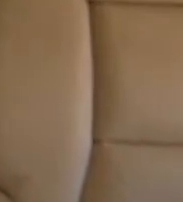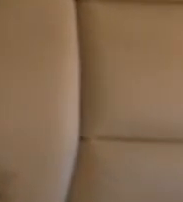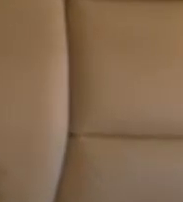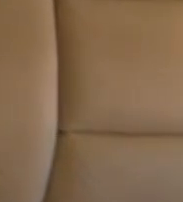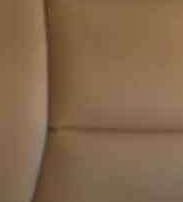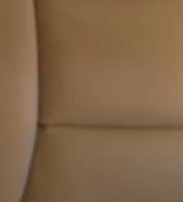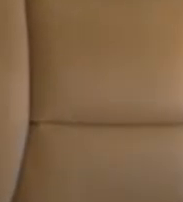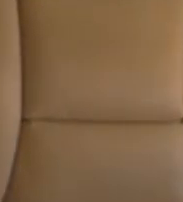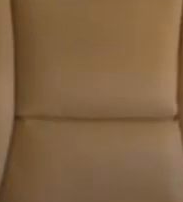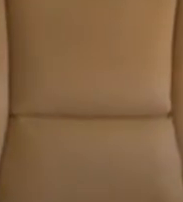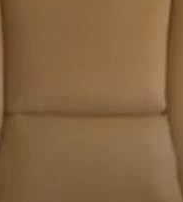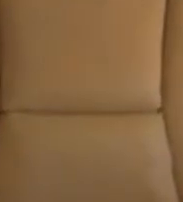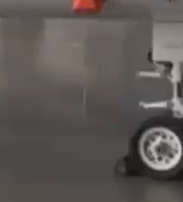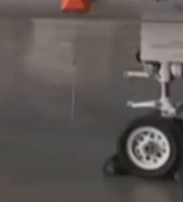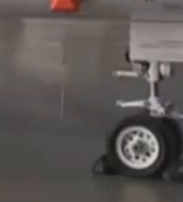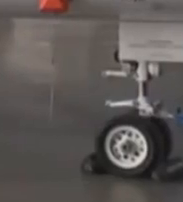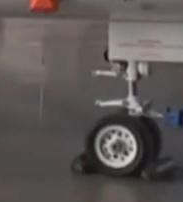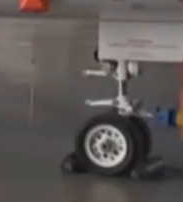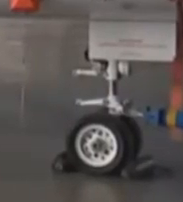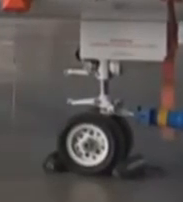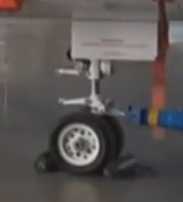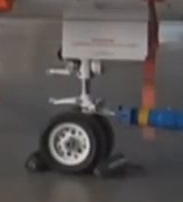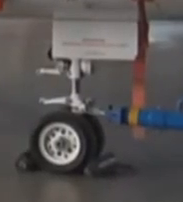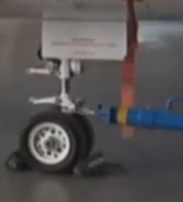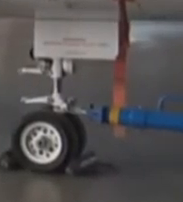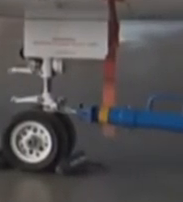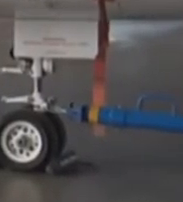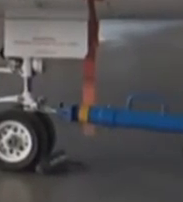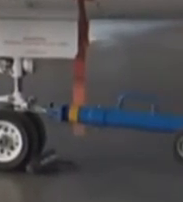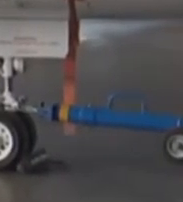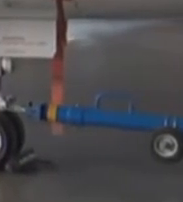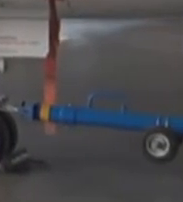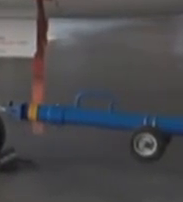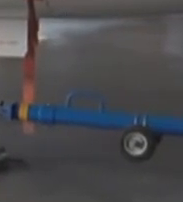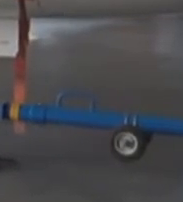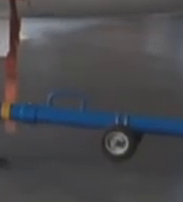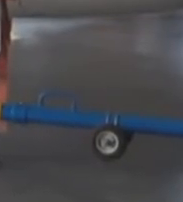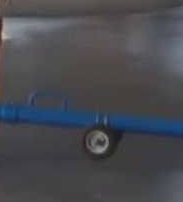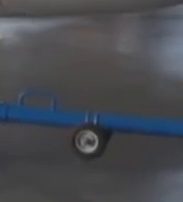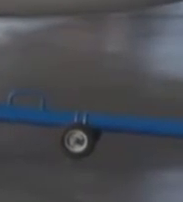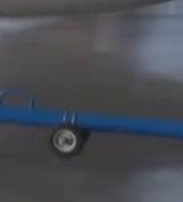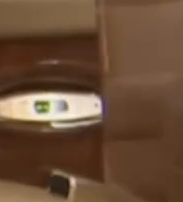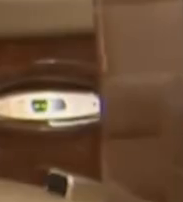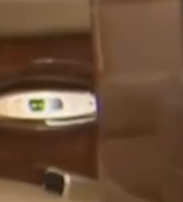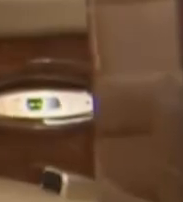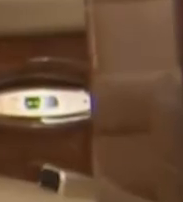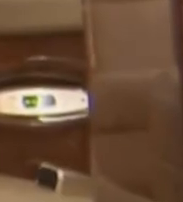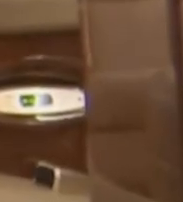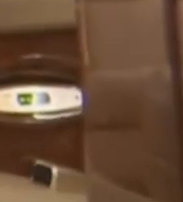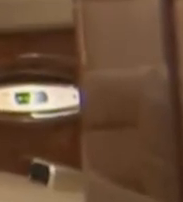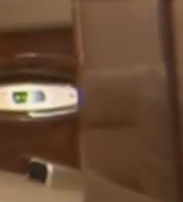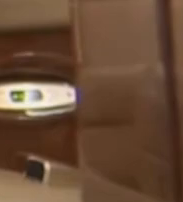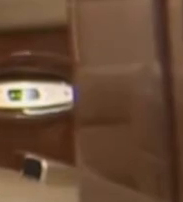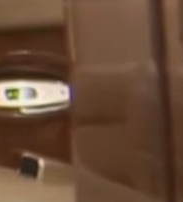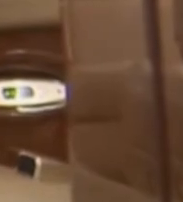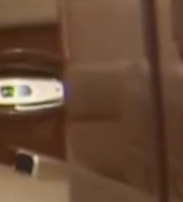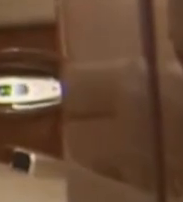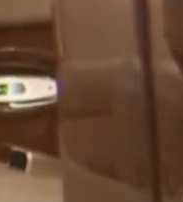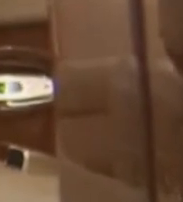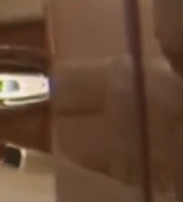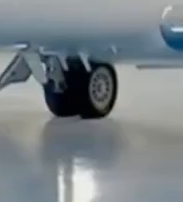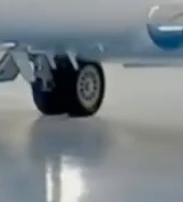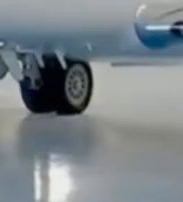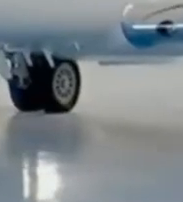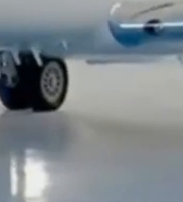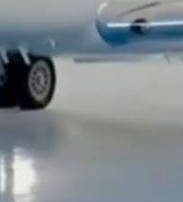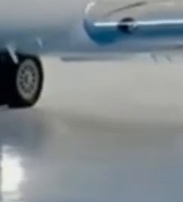So if they were being misused, the government took them back so that high level officials were just using them for